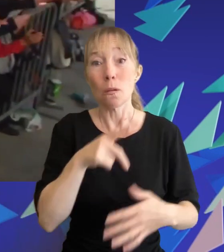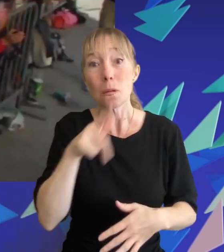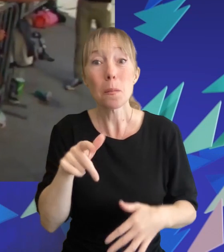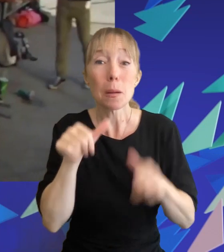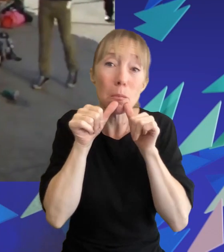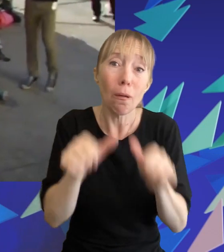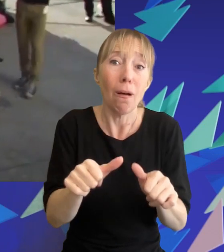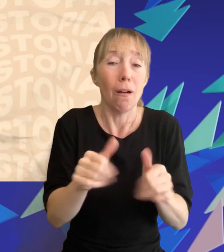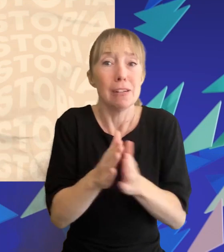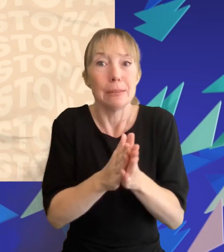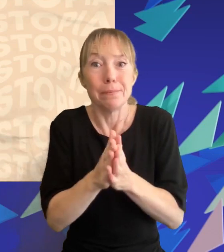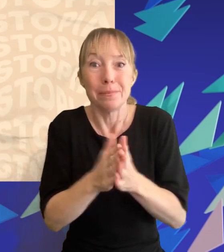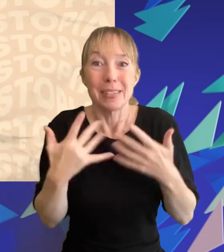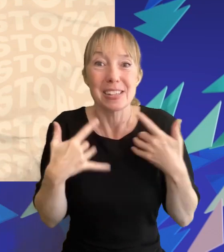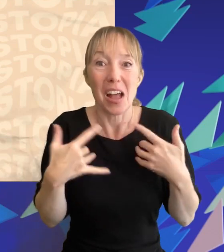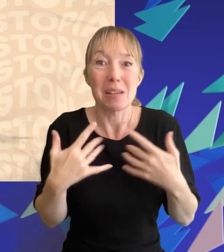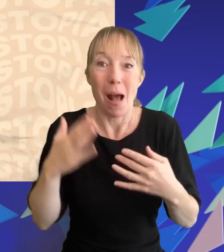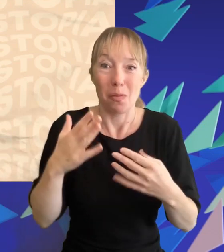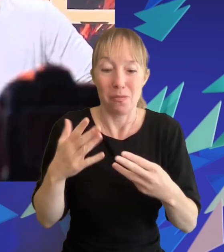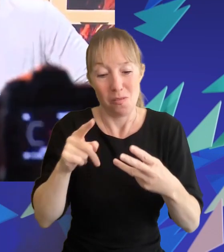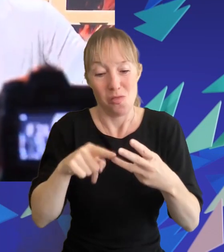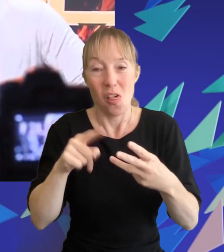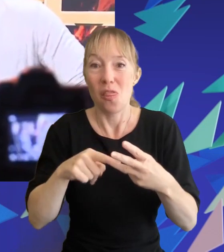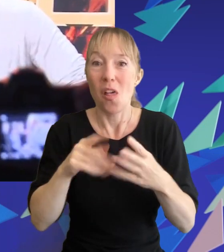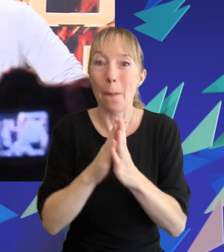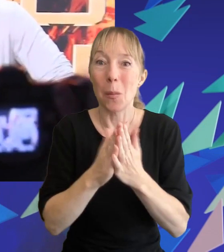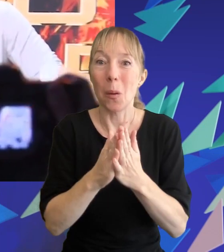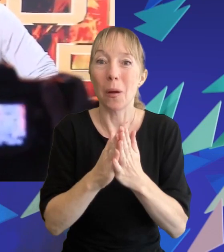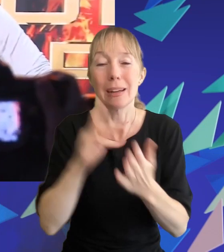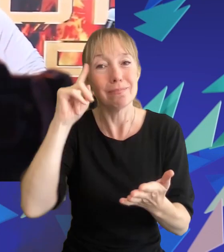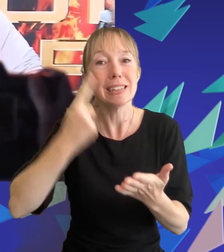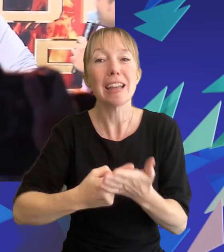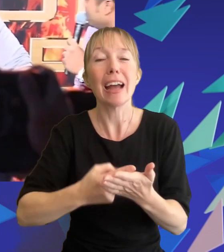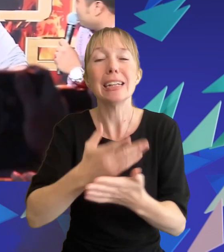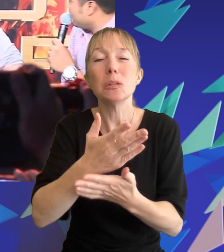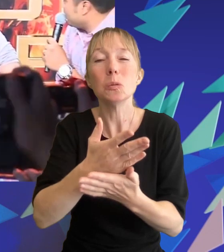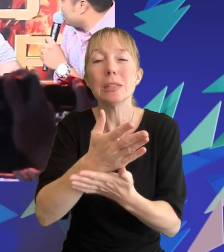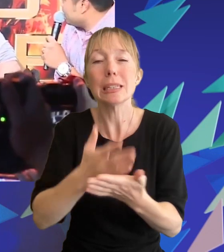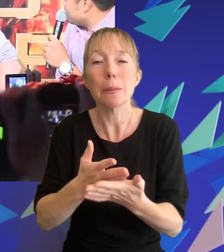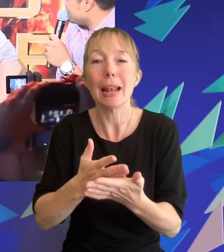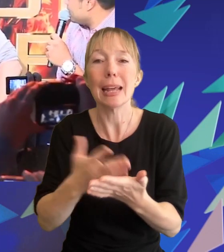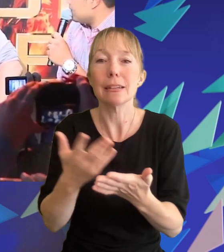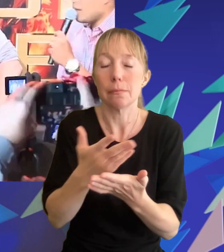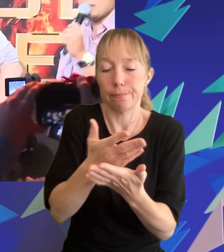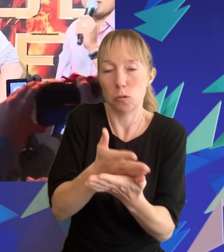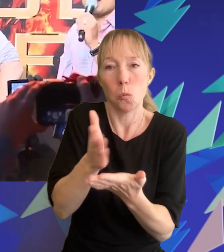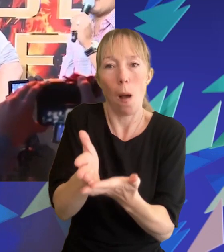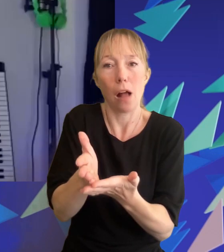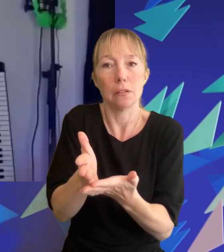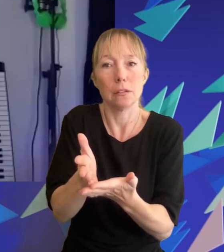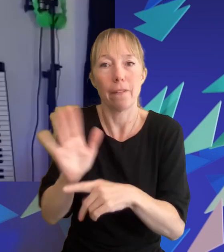the decision to split the final novel mockingjay into two parts had been announced shortly after the release of the first film in 2012.